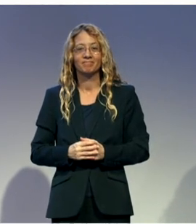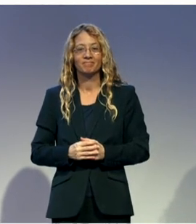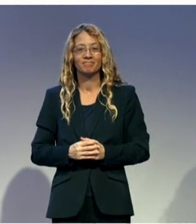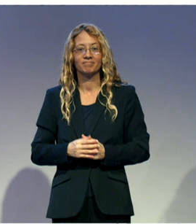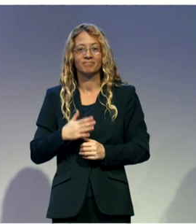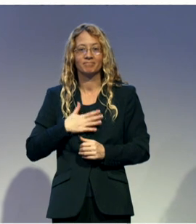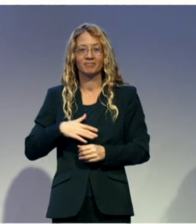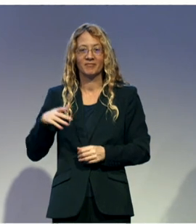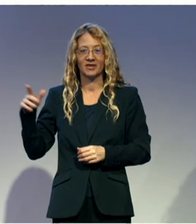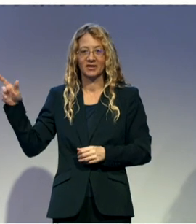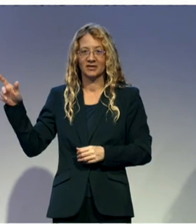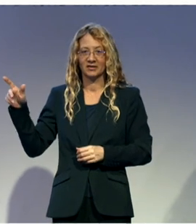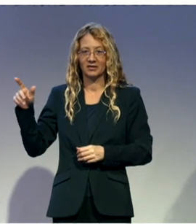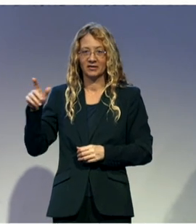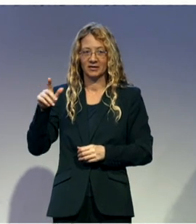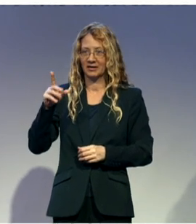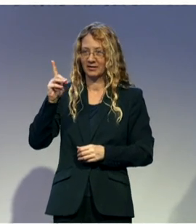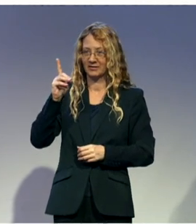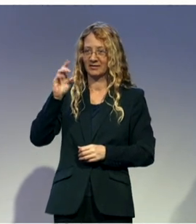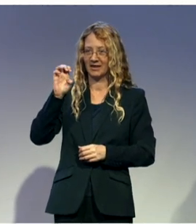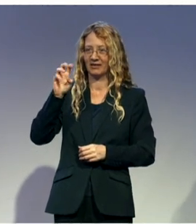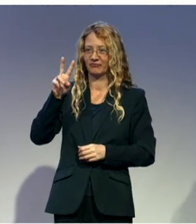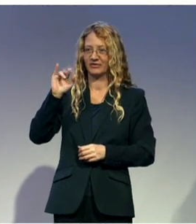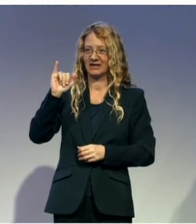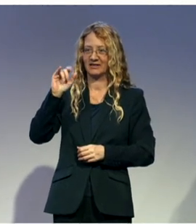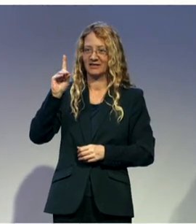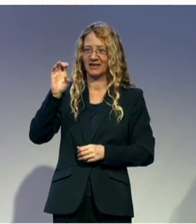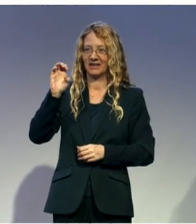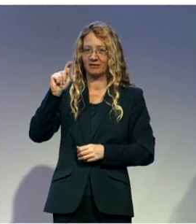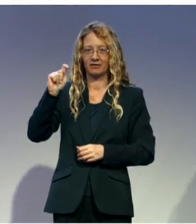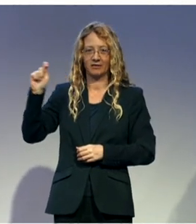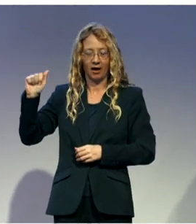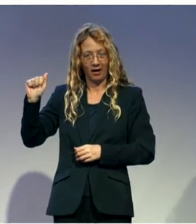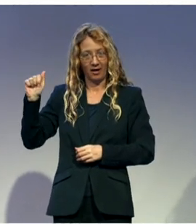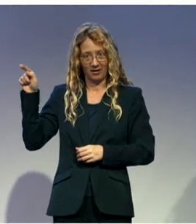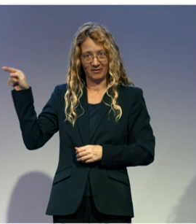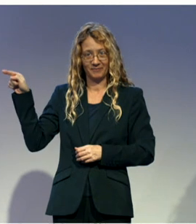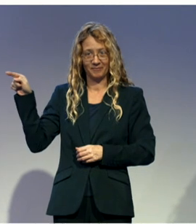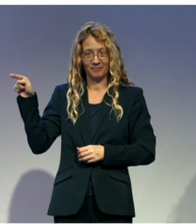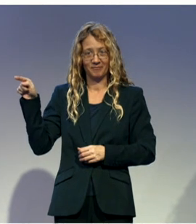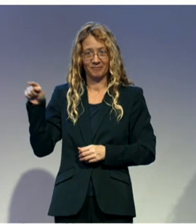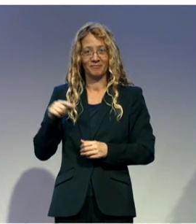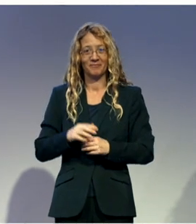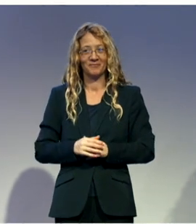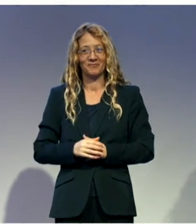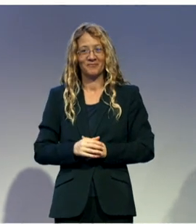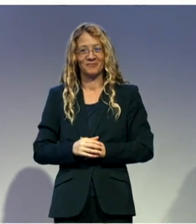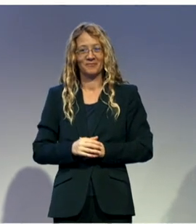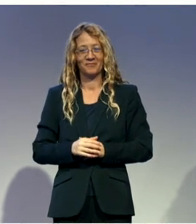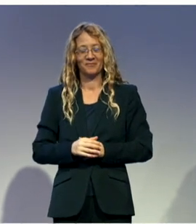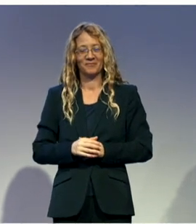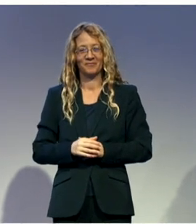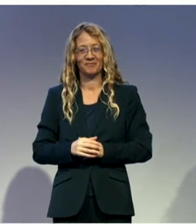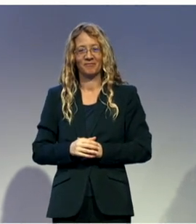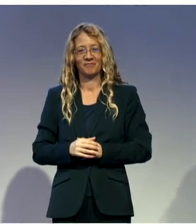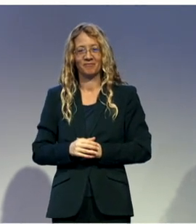presentation. Dr. you very Dr. you so much, senior advisor of TC Nepal, Mr. Dr. Dr.